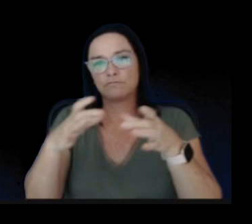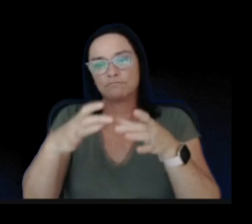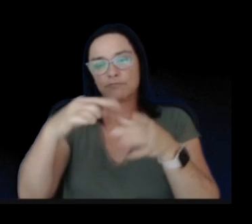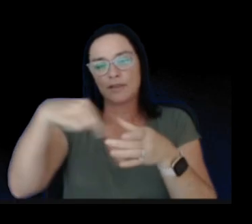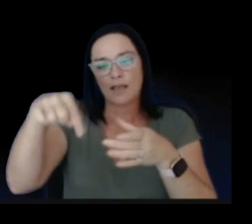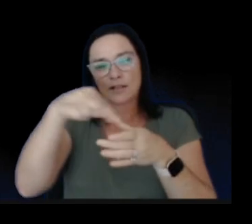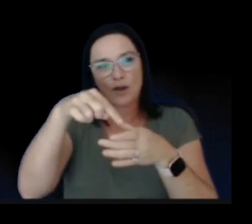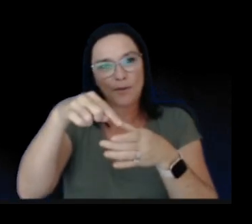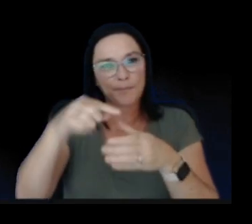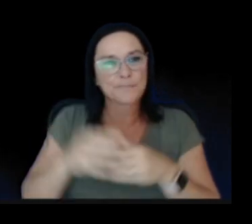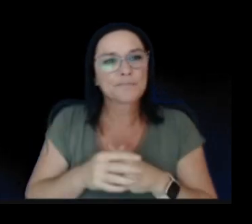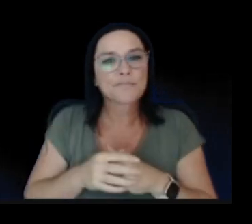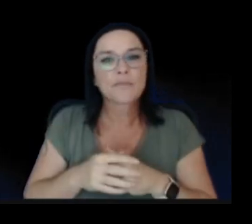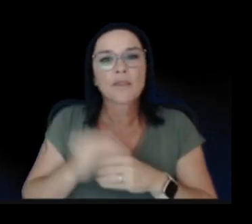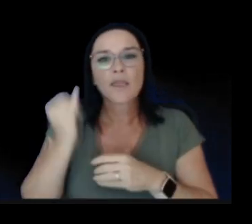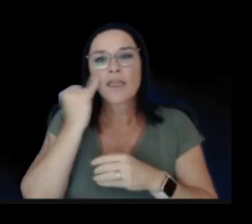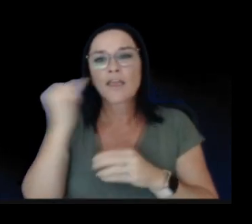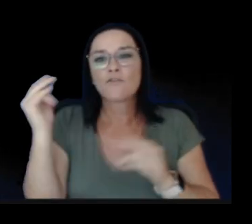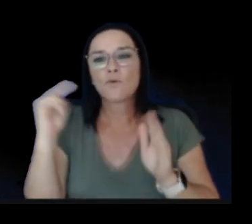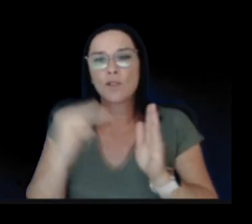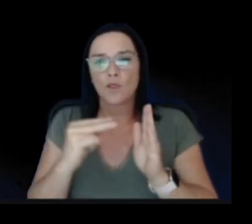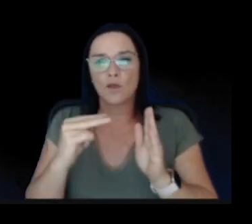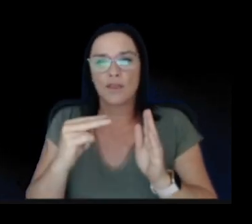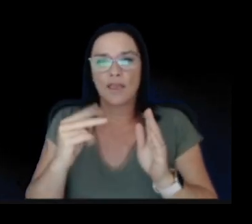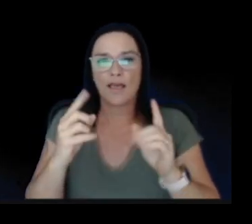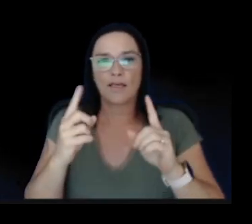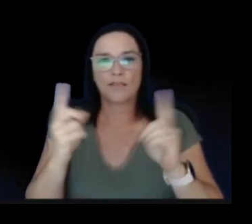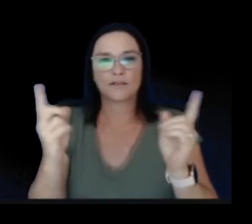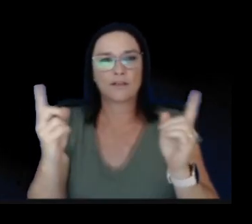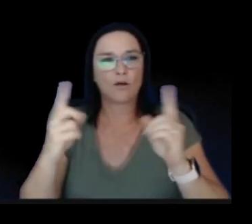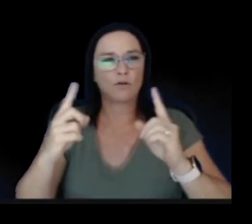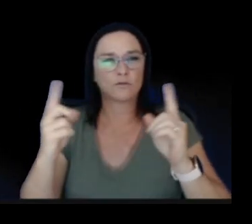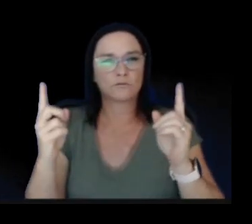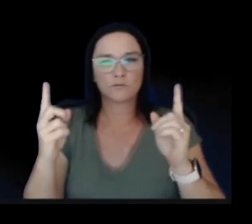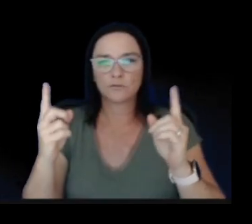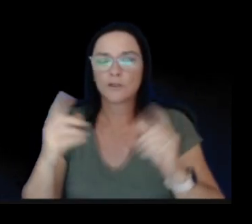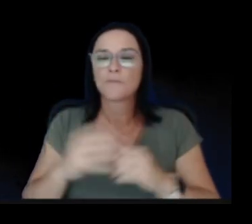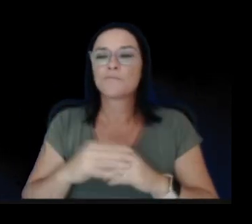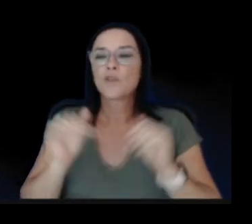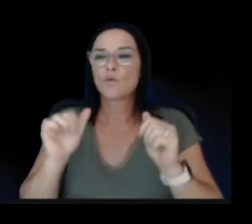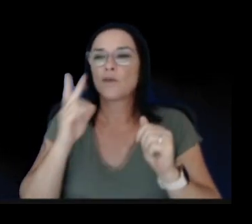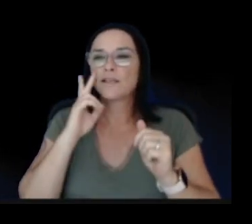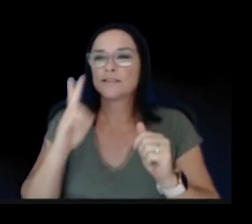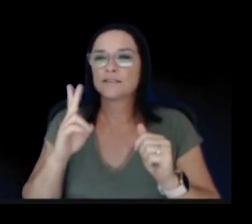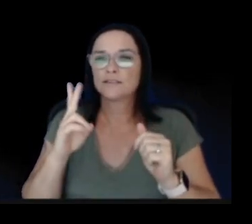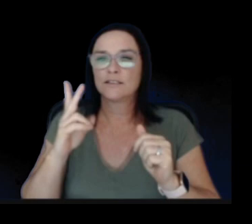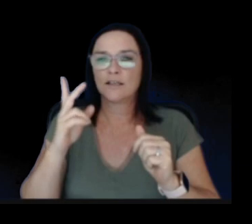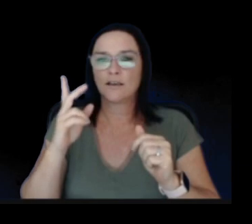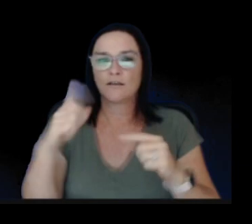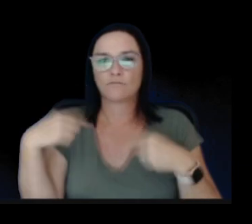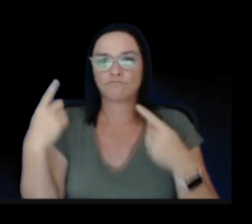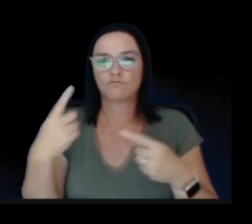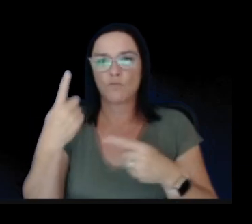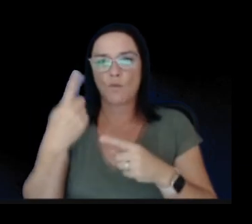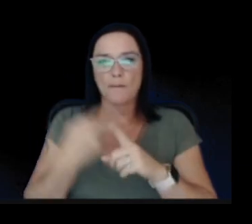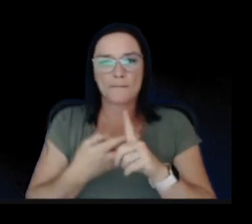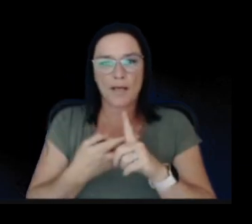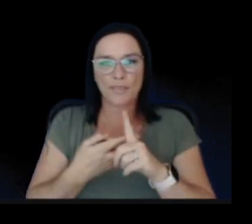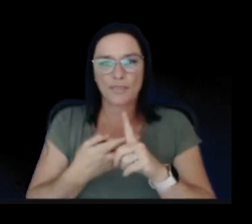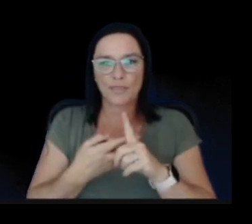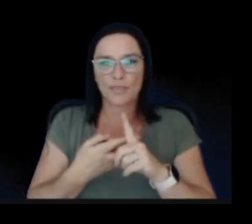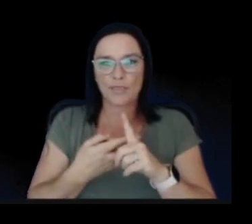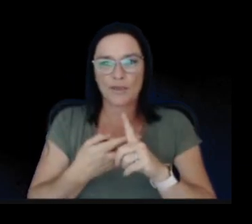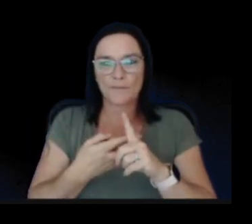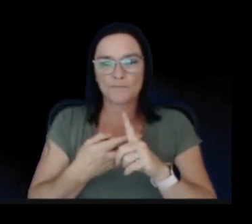If we look at the ground tilt at Sand Hill, we can see that over the last month, we were